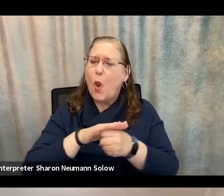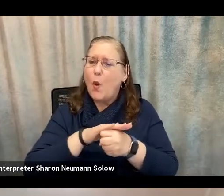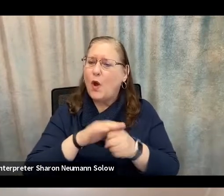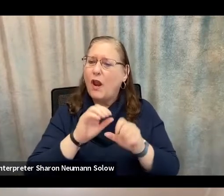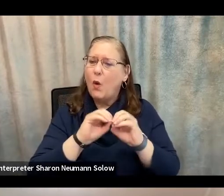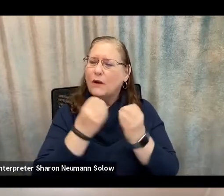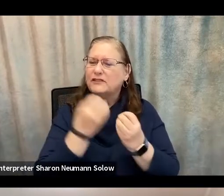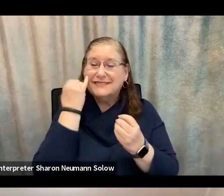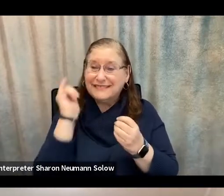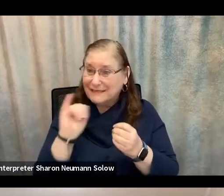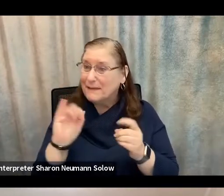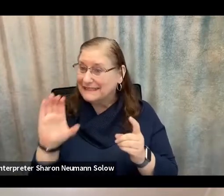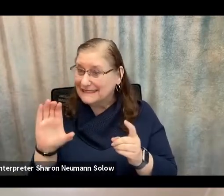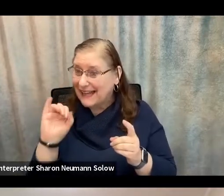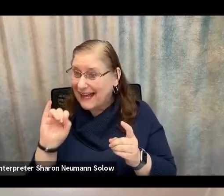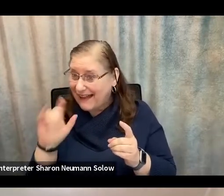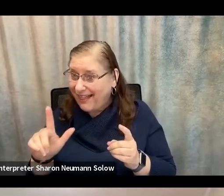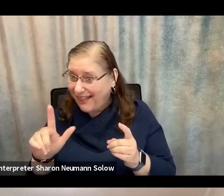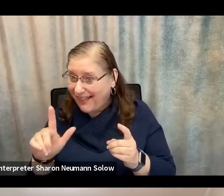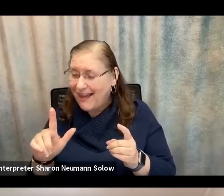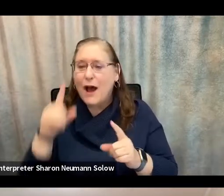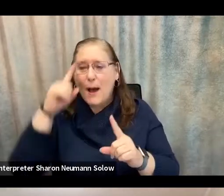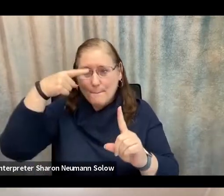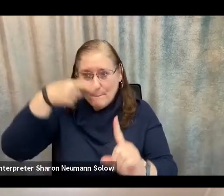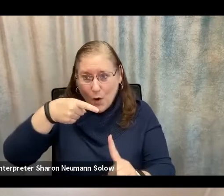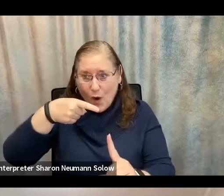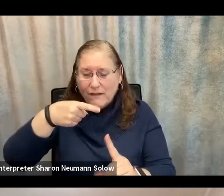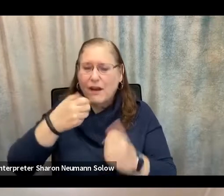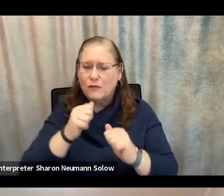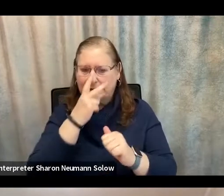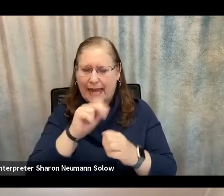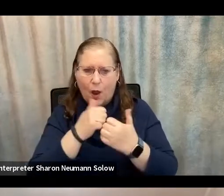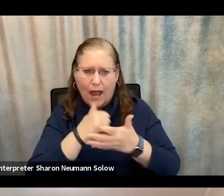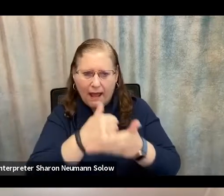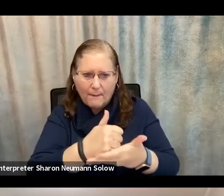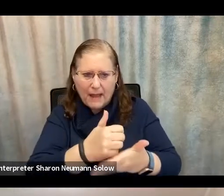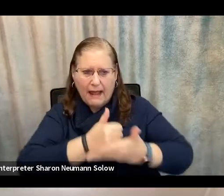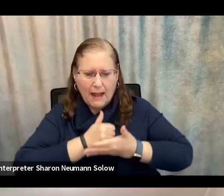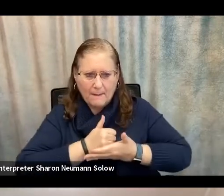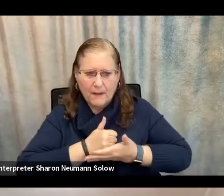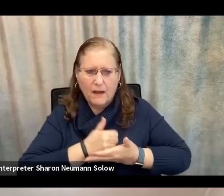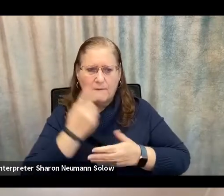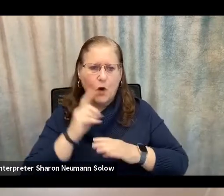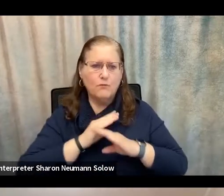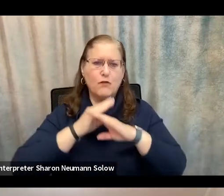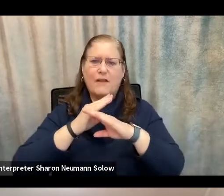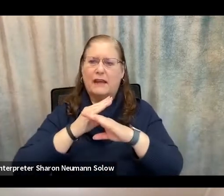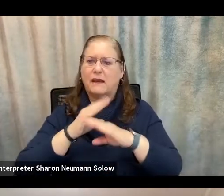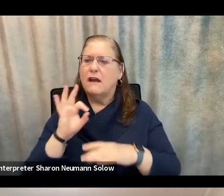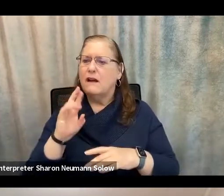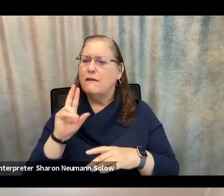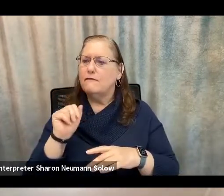Independent Living to see what we can do to help each other and try to prevent fraud from happening.